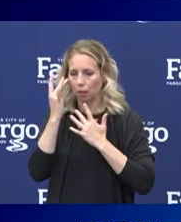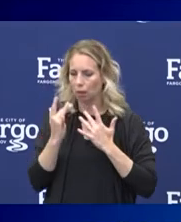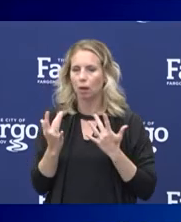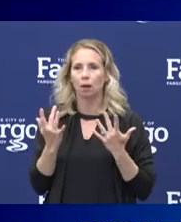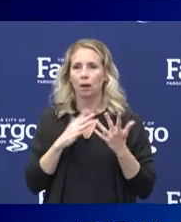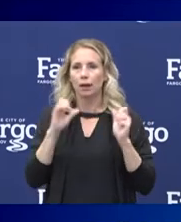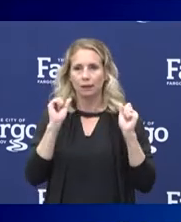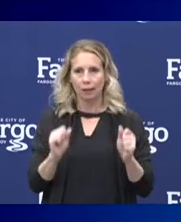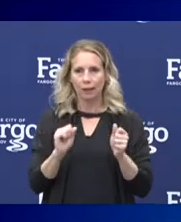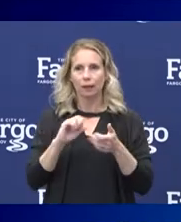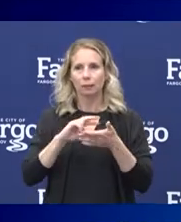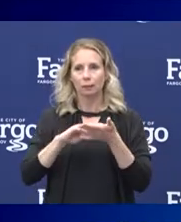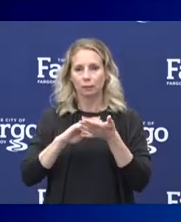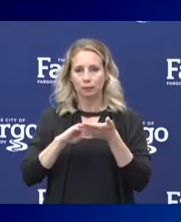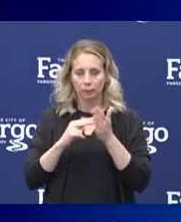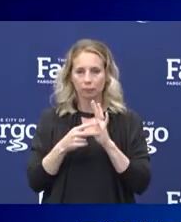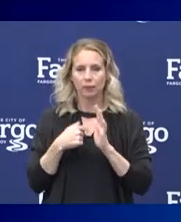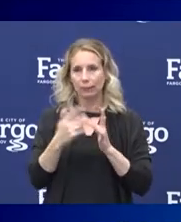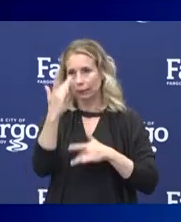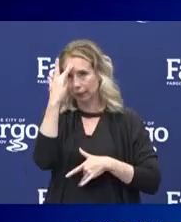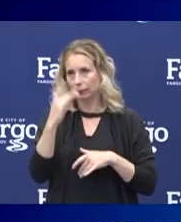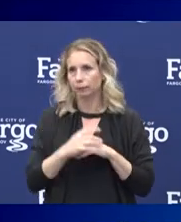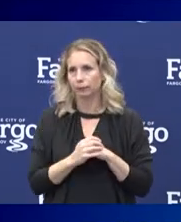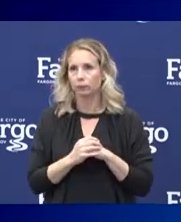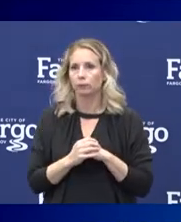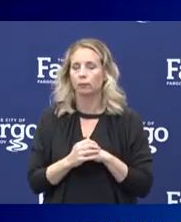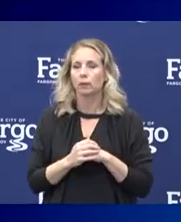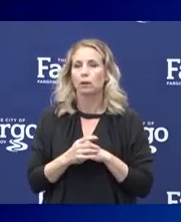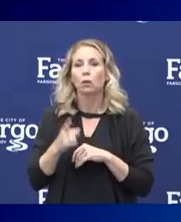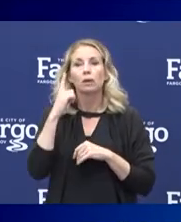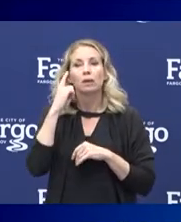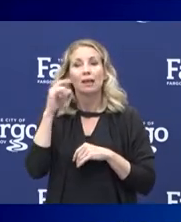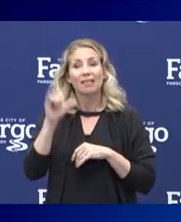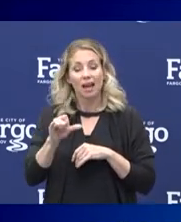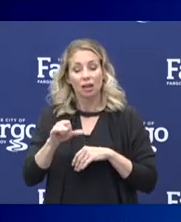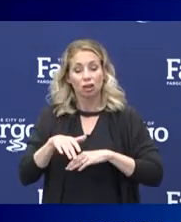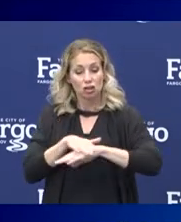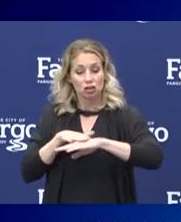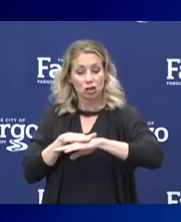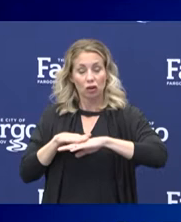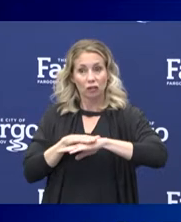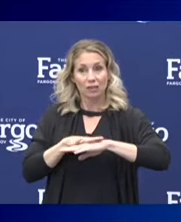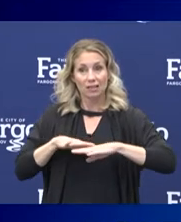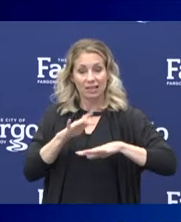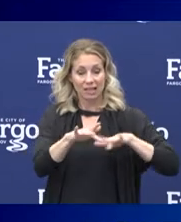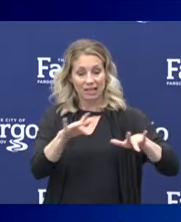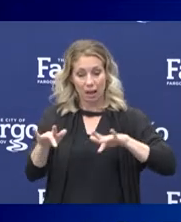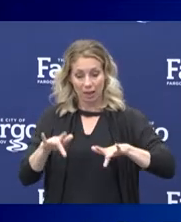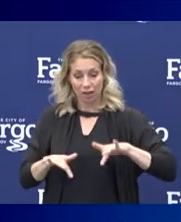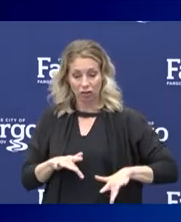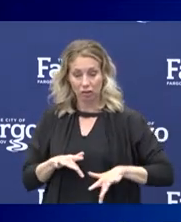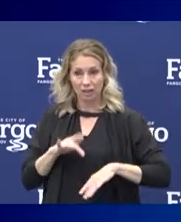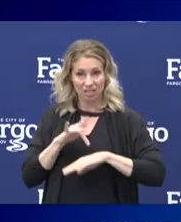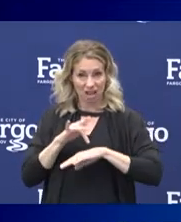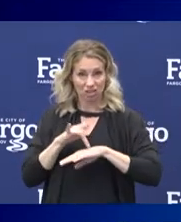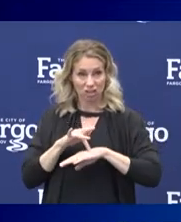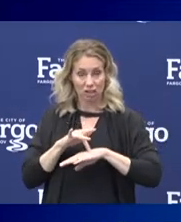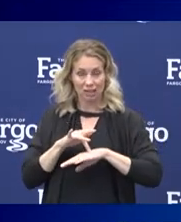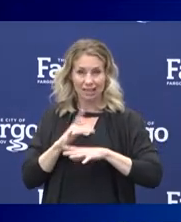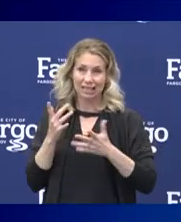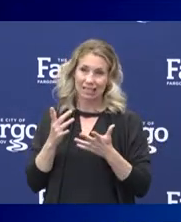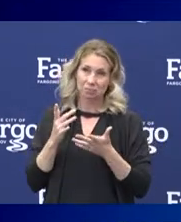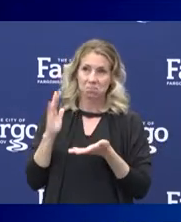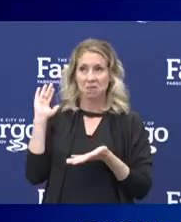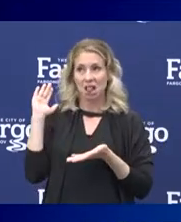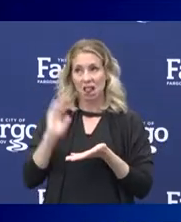And that can lead to transmission. We actually think that that surface contamination and touching is a much lesser role.